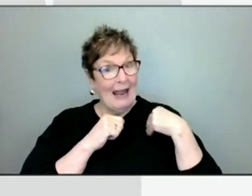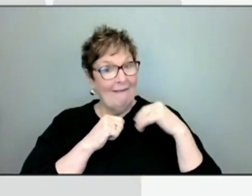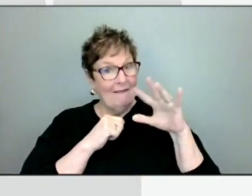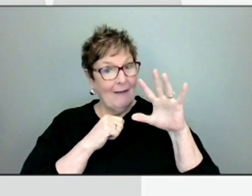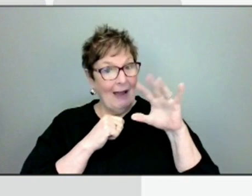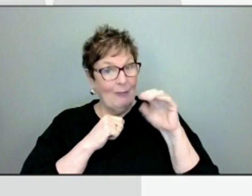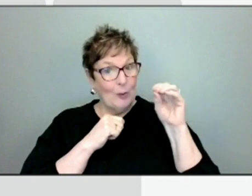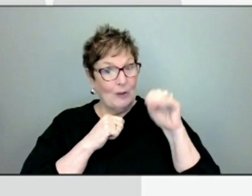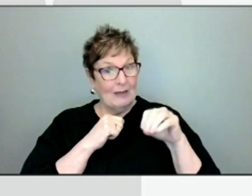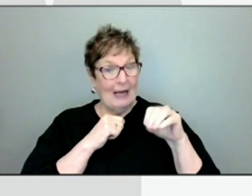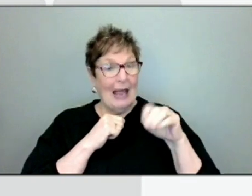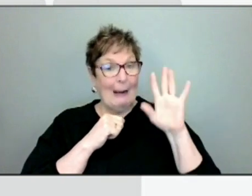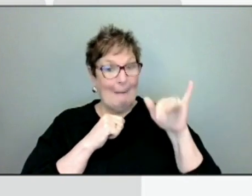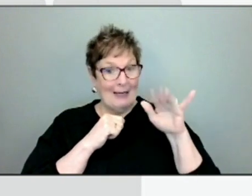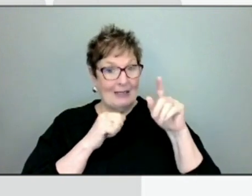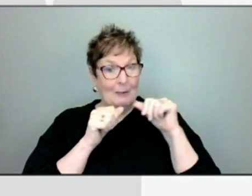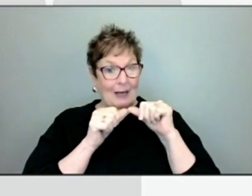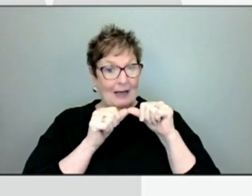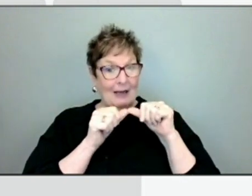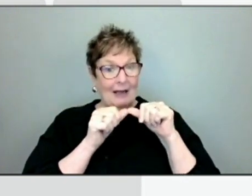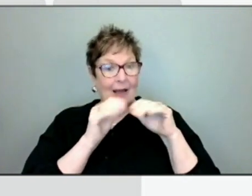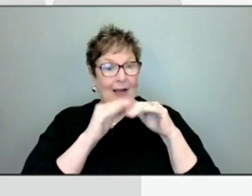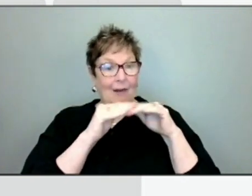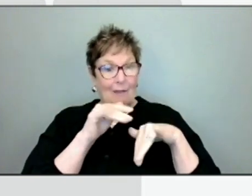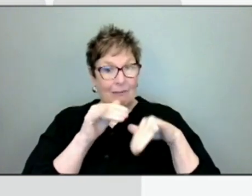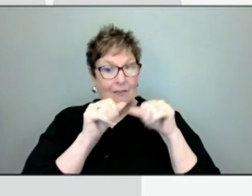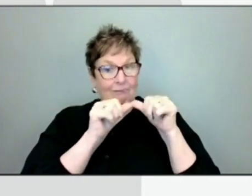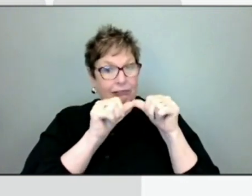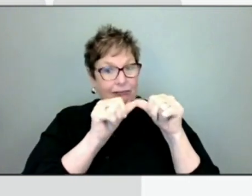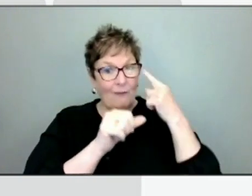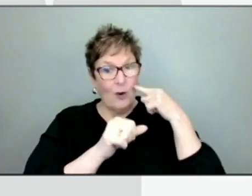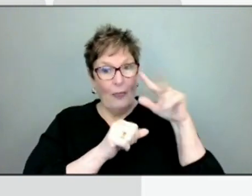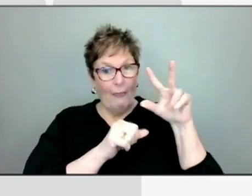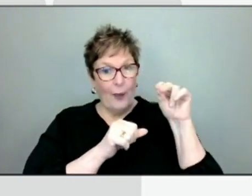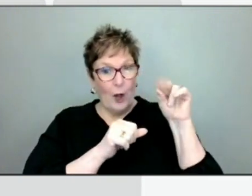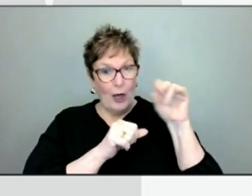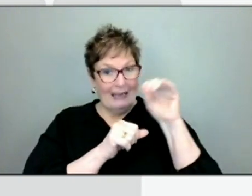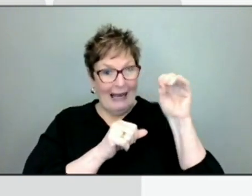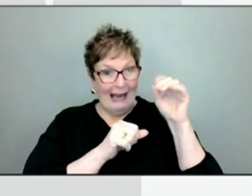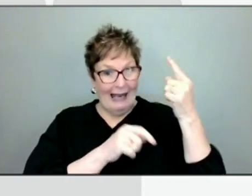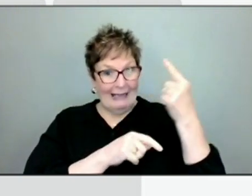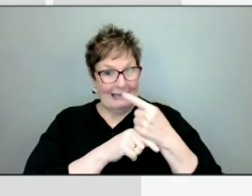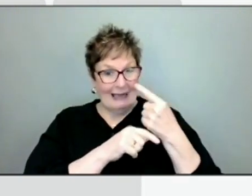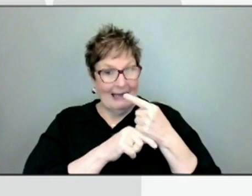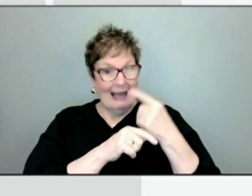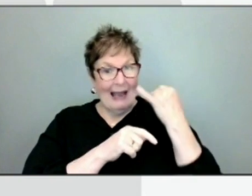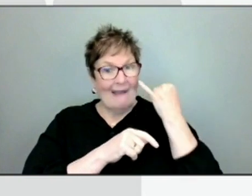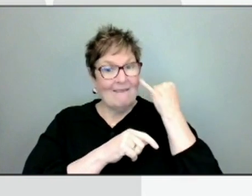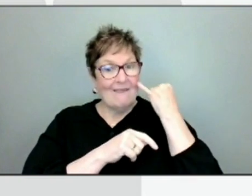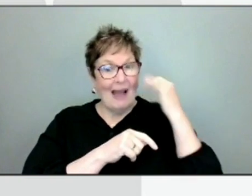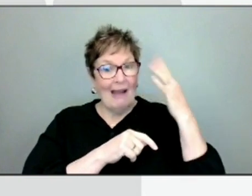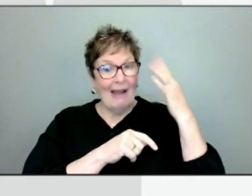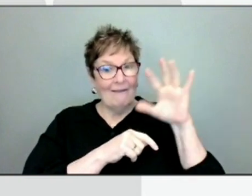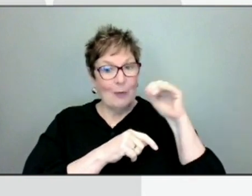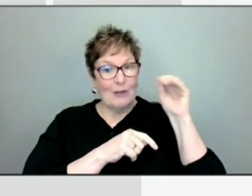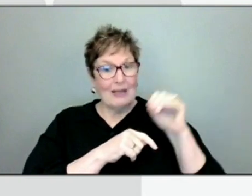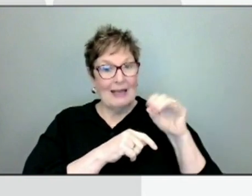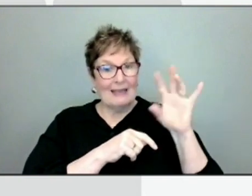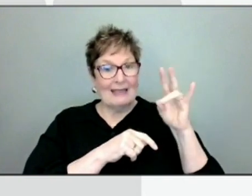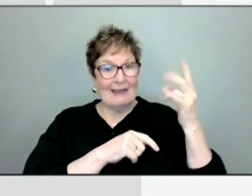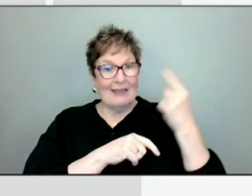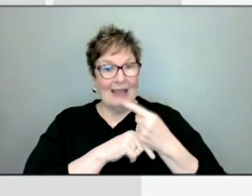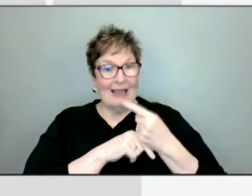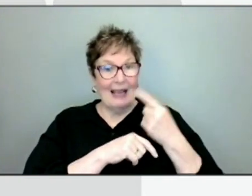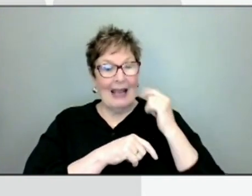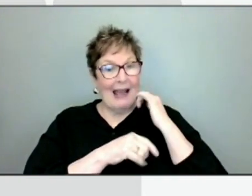we saw it has to be there or below for 30 days. I'm just curious, is that five percent is a seven-day average, a 14-day average,